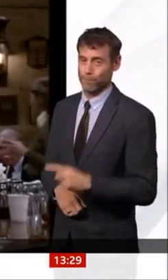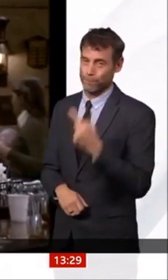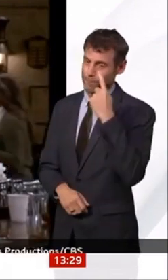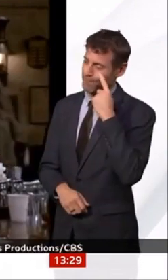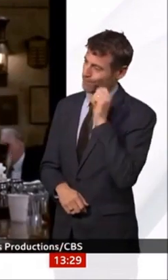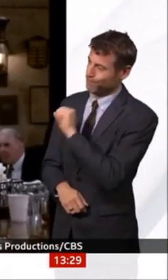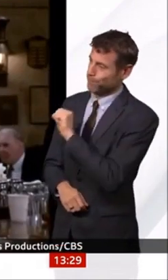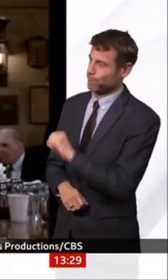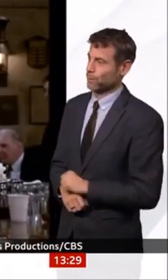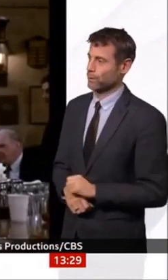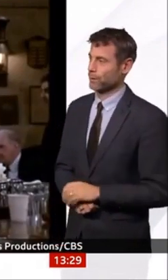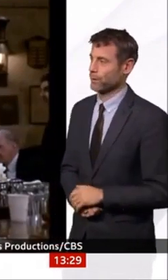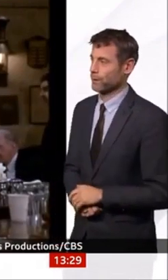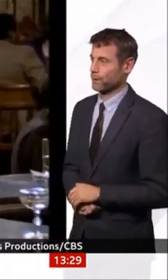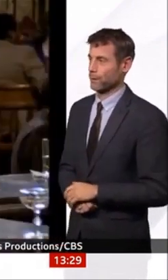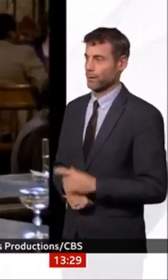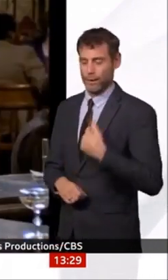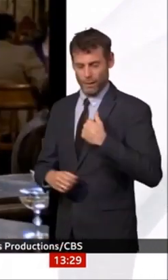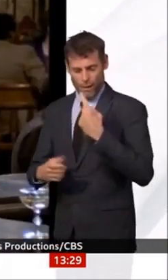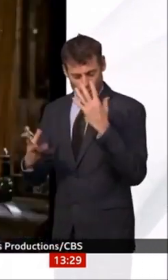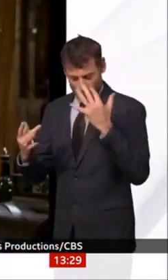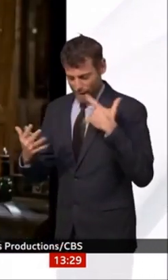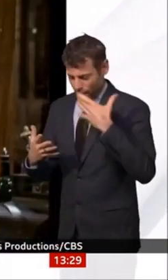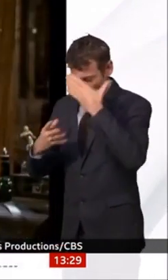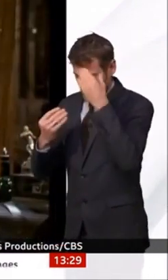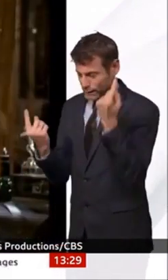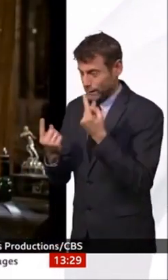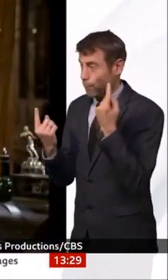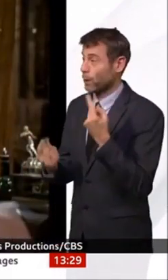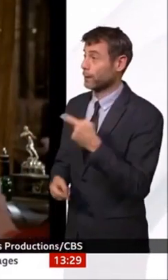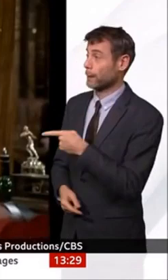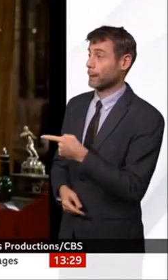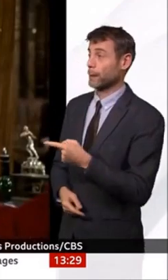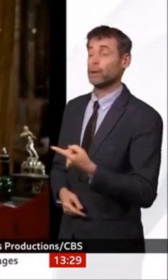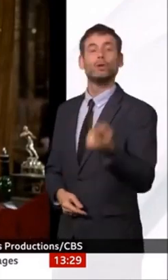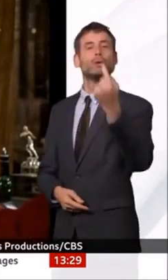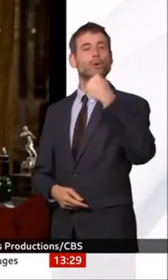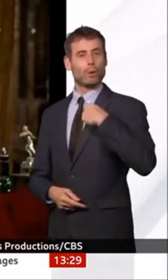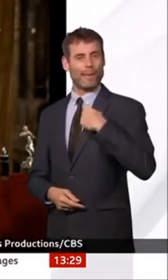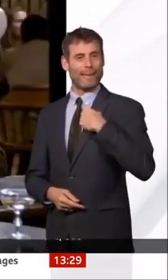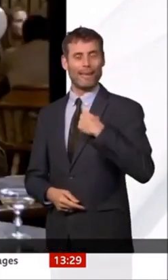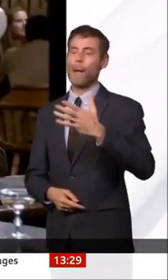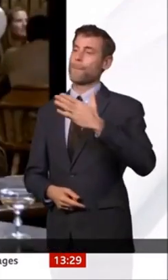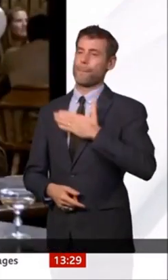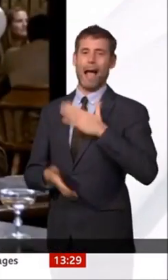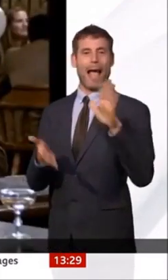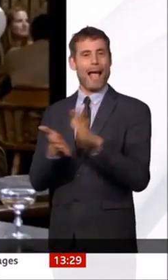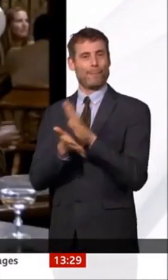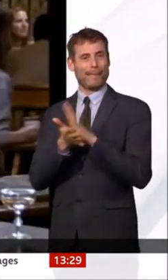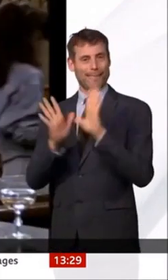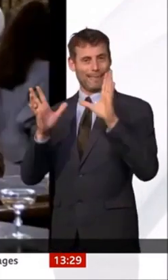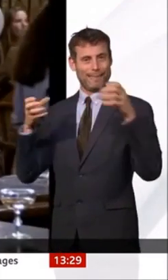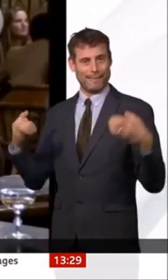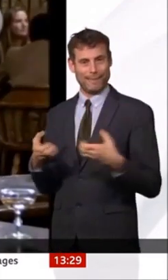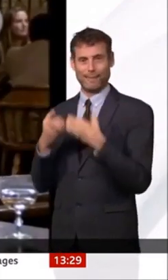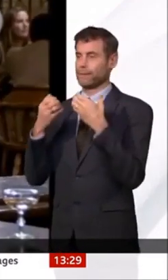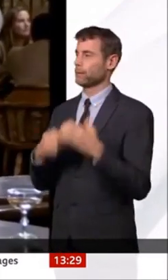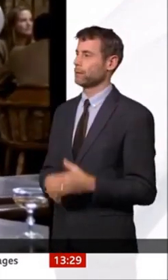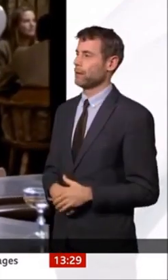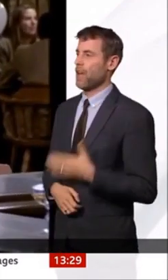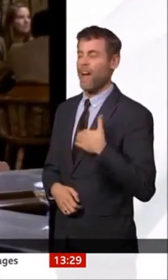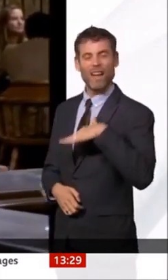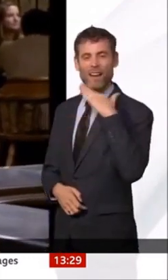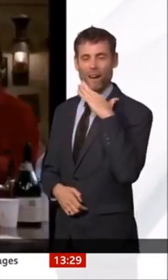one more. I feel like I'm leaving somebody out. Here we go. To me and to my happiness. Okay, Fraser, that's it. Get yourself.